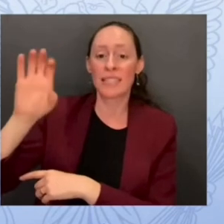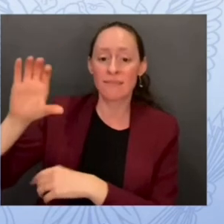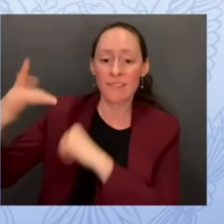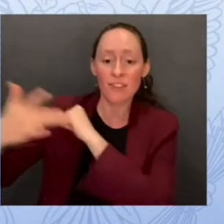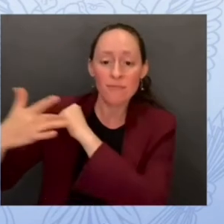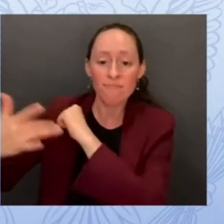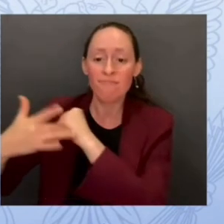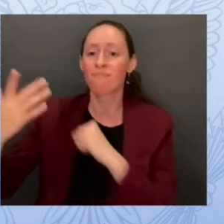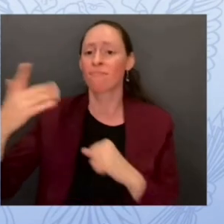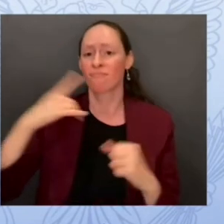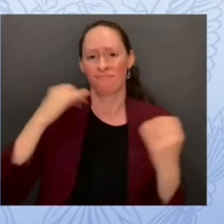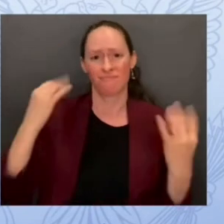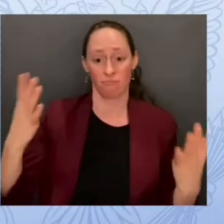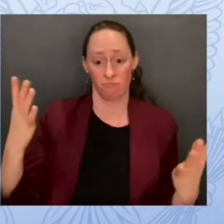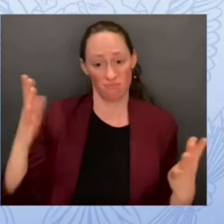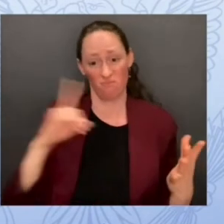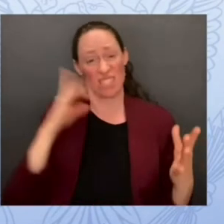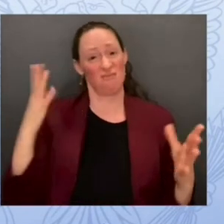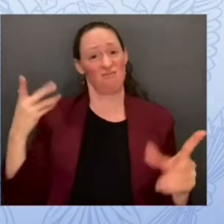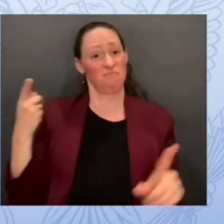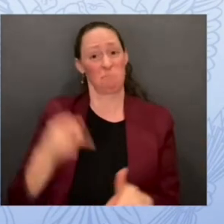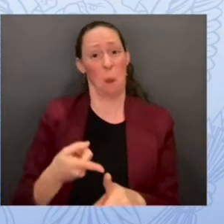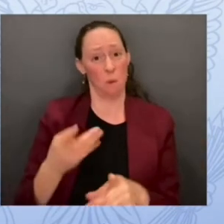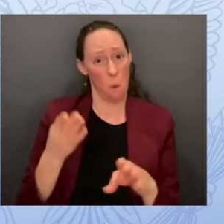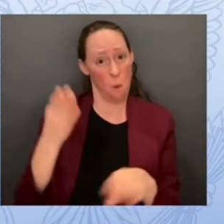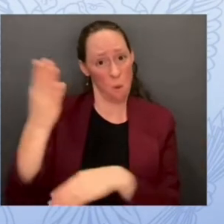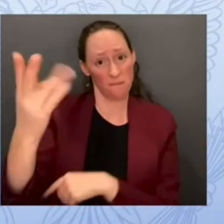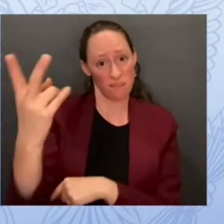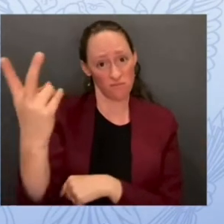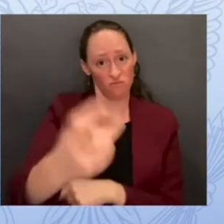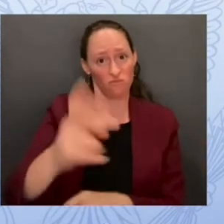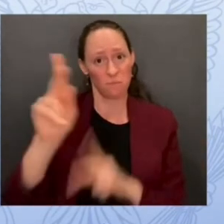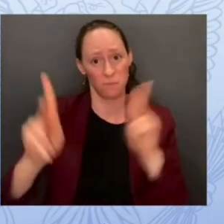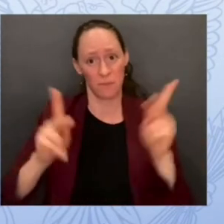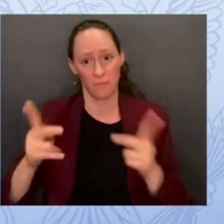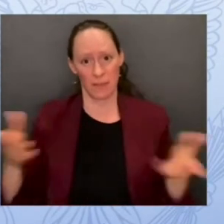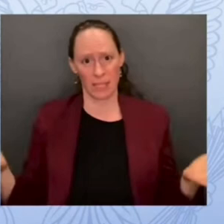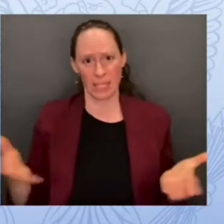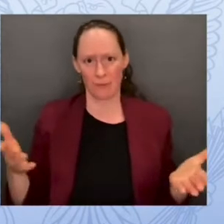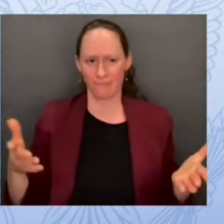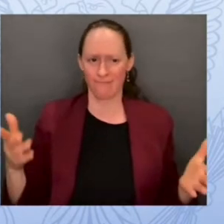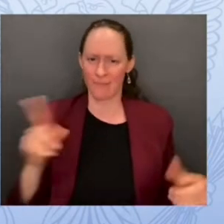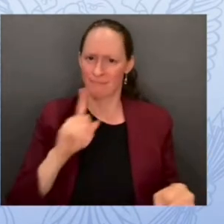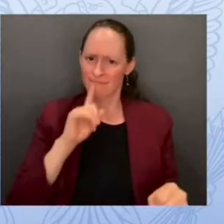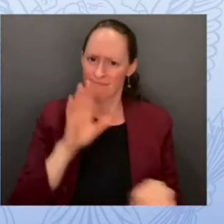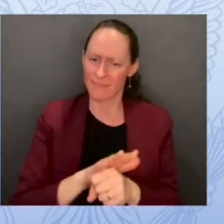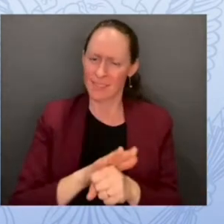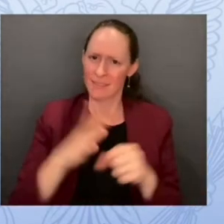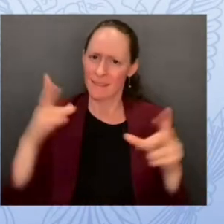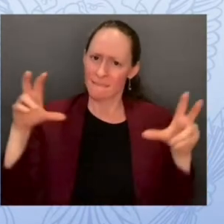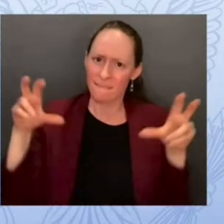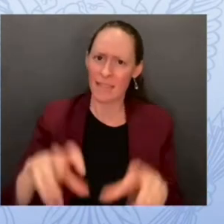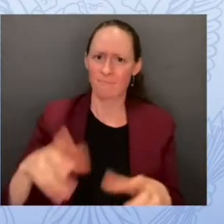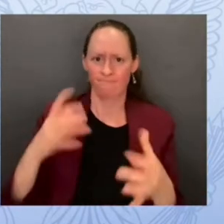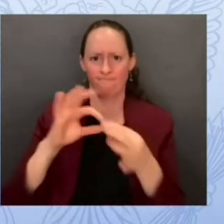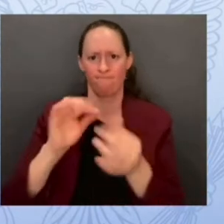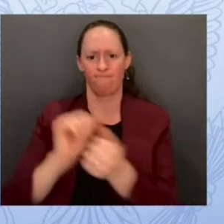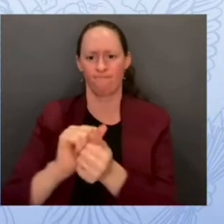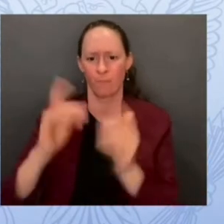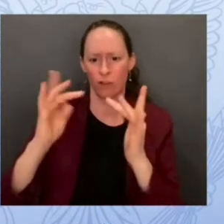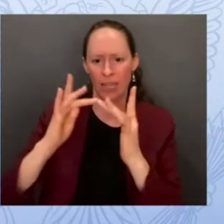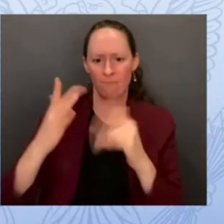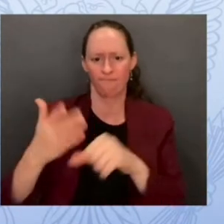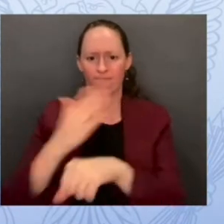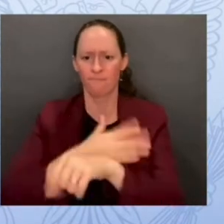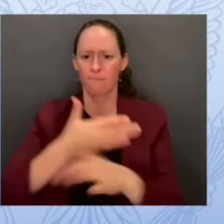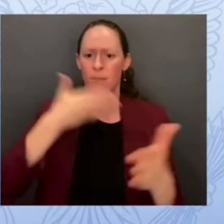committed to education committed to school each of you deserve your own recognition for what you do for kids thank